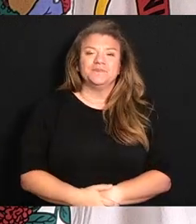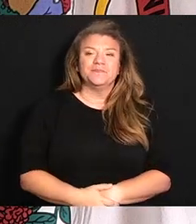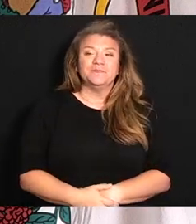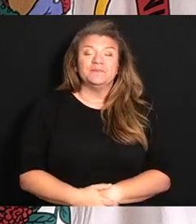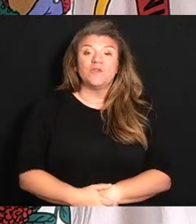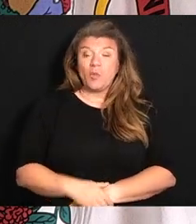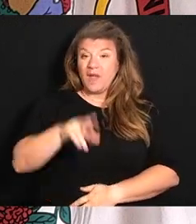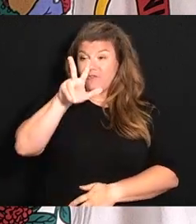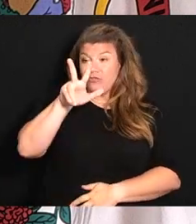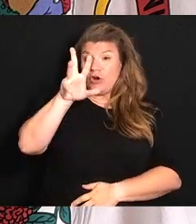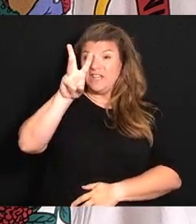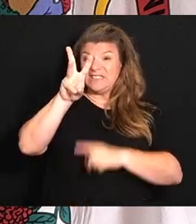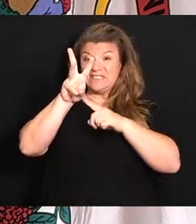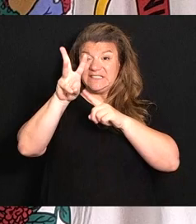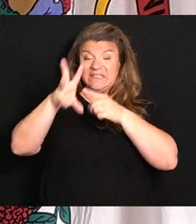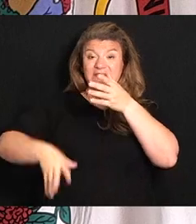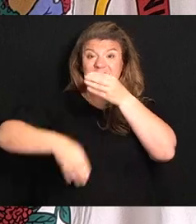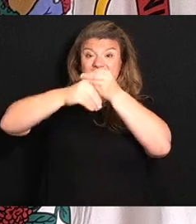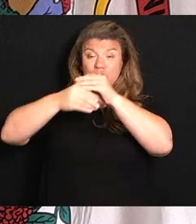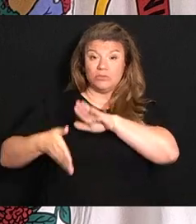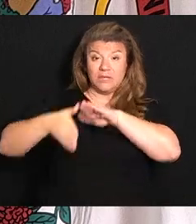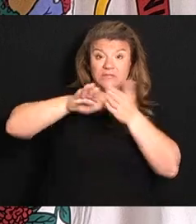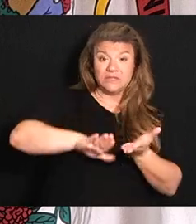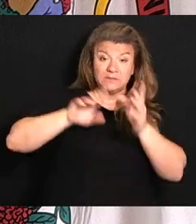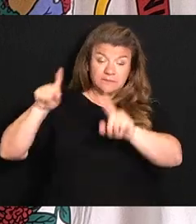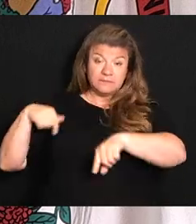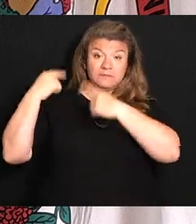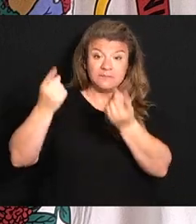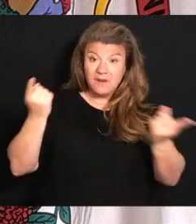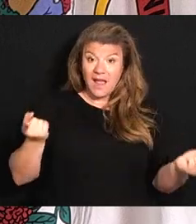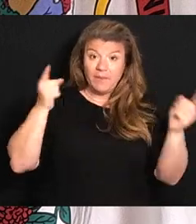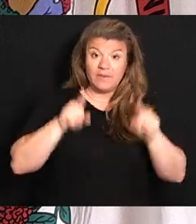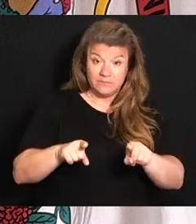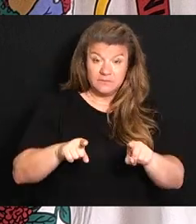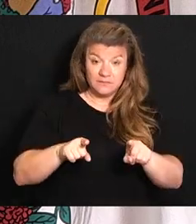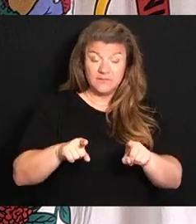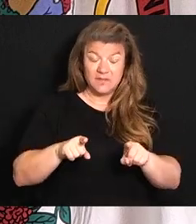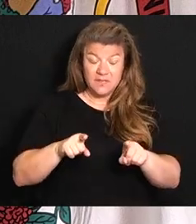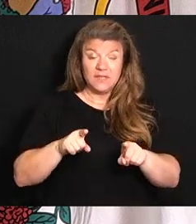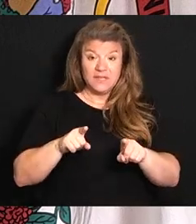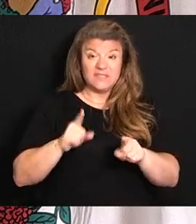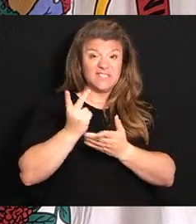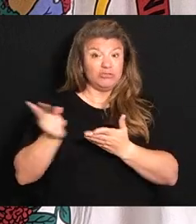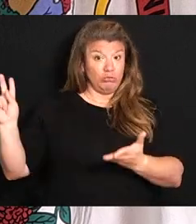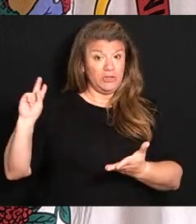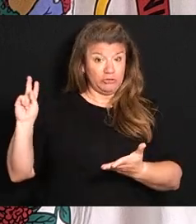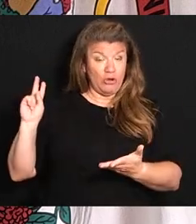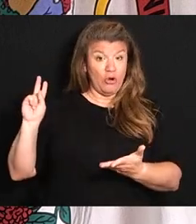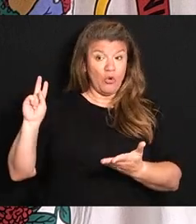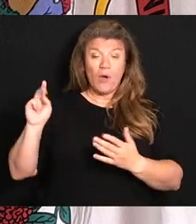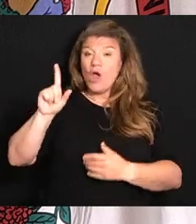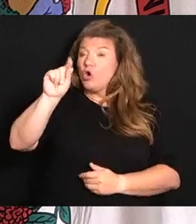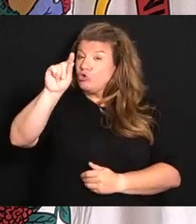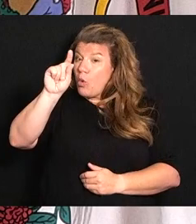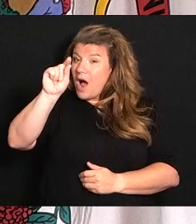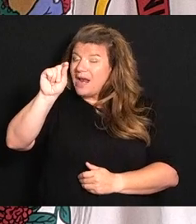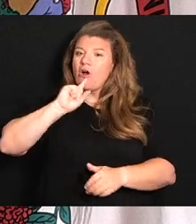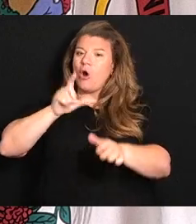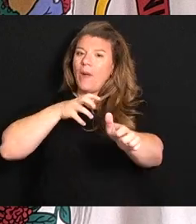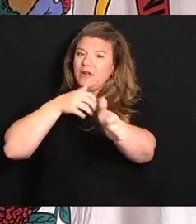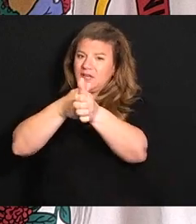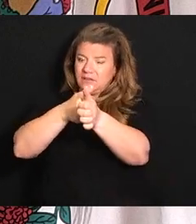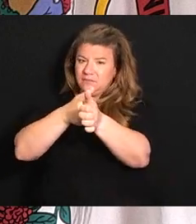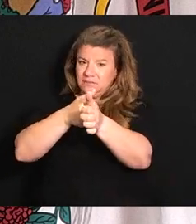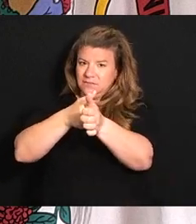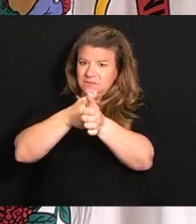have 36 additional deaths that have happened since the last briefing. And 20 of those are reconciliation.